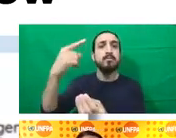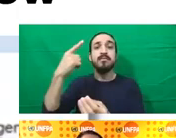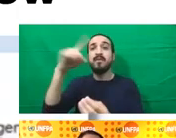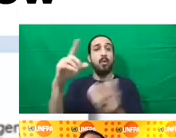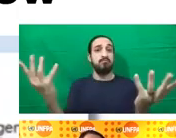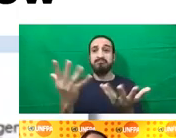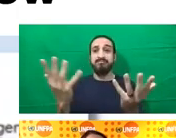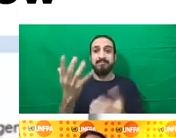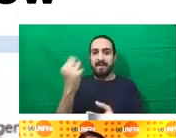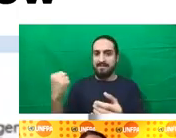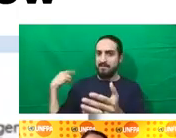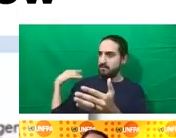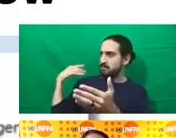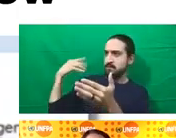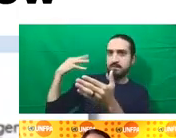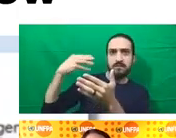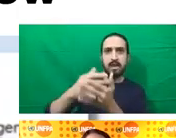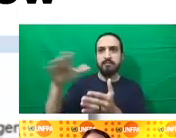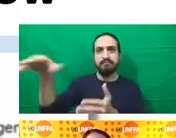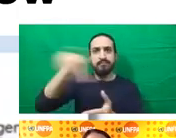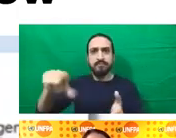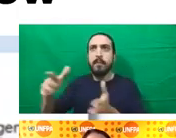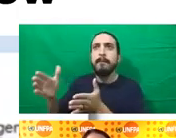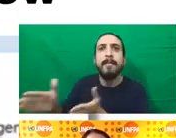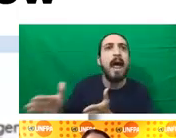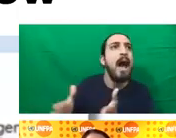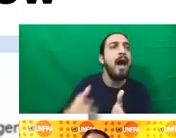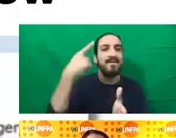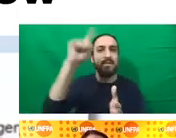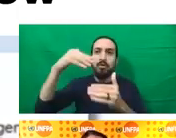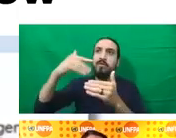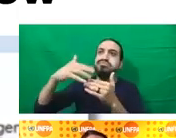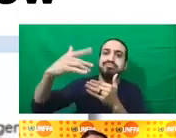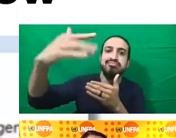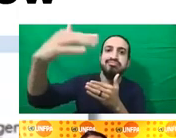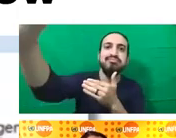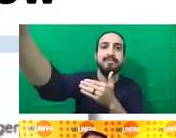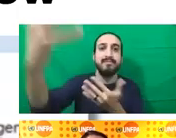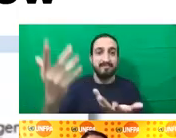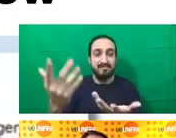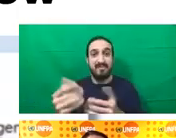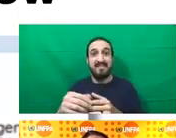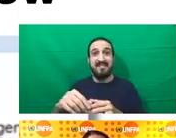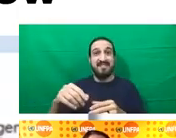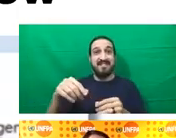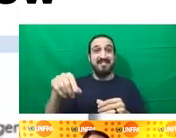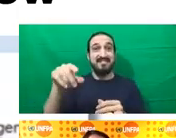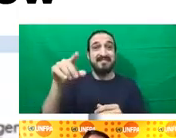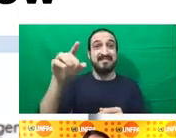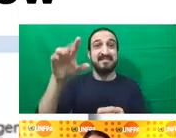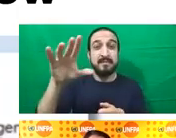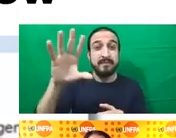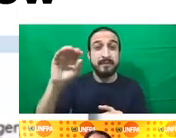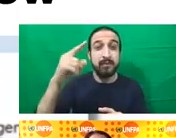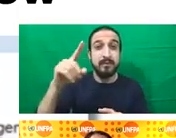reviewed 50 of the first round of NDPC, and what we found, we look at the aspect of health, gender, aspect of human